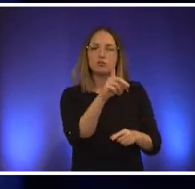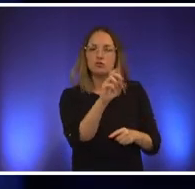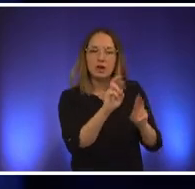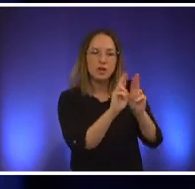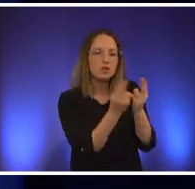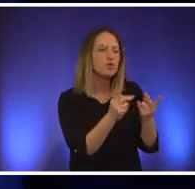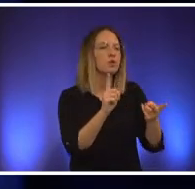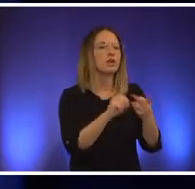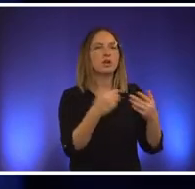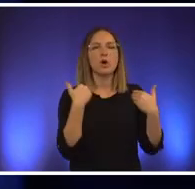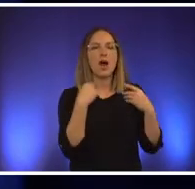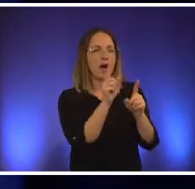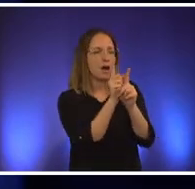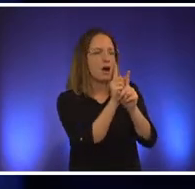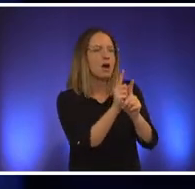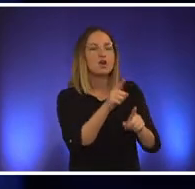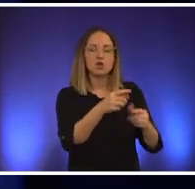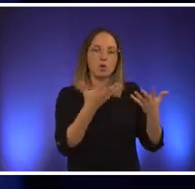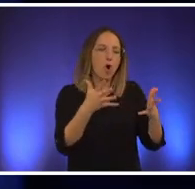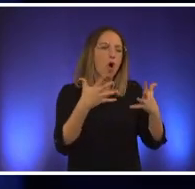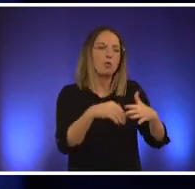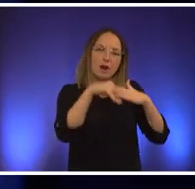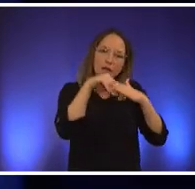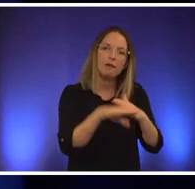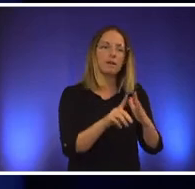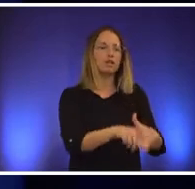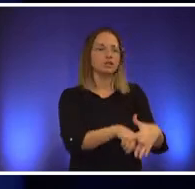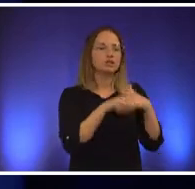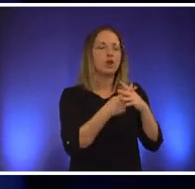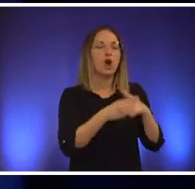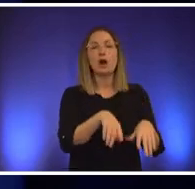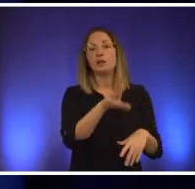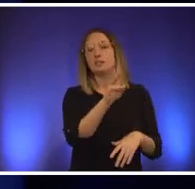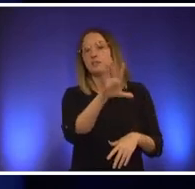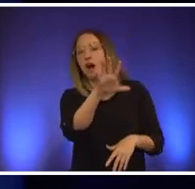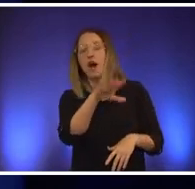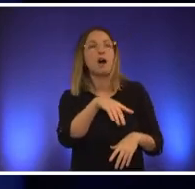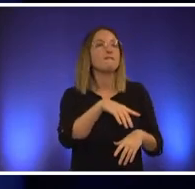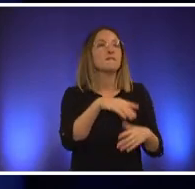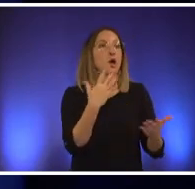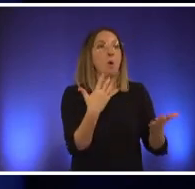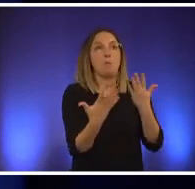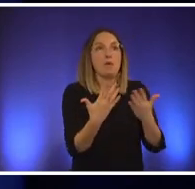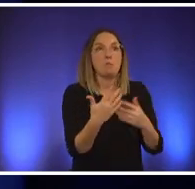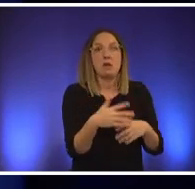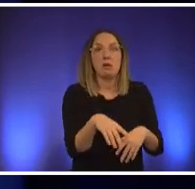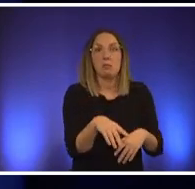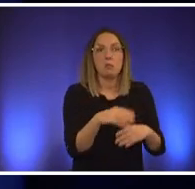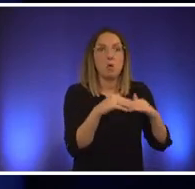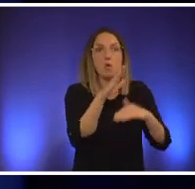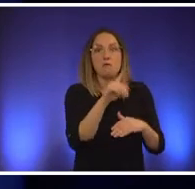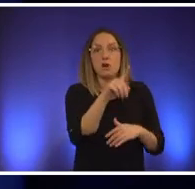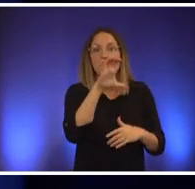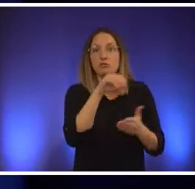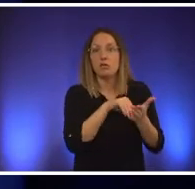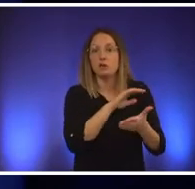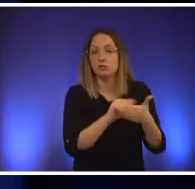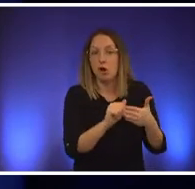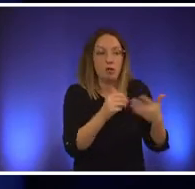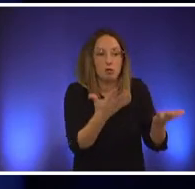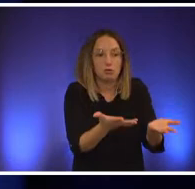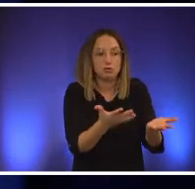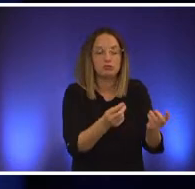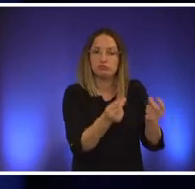so that you walk into a 65 or 70 thousand dollar maybe you hunt with a six-figure uh in some instances position